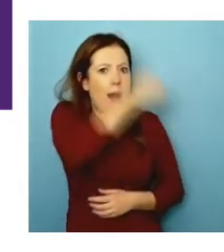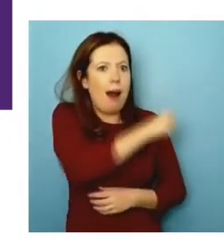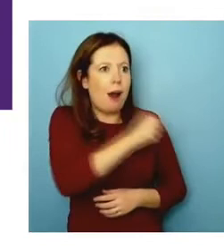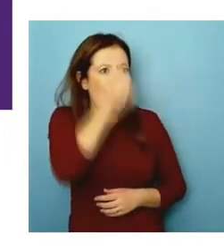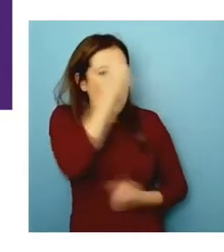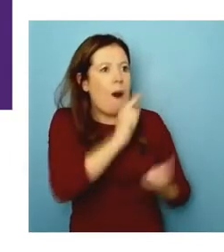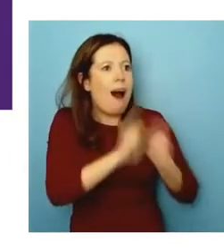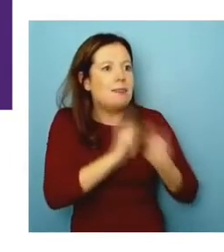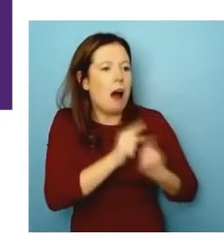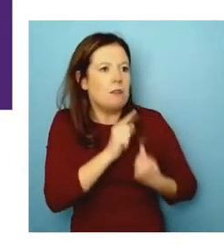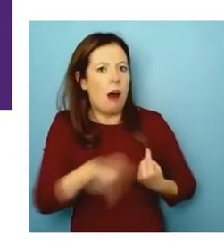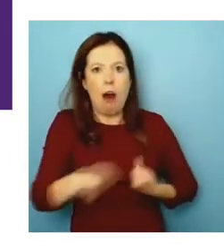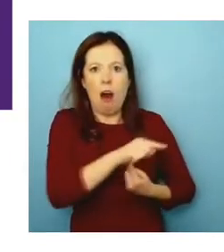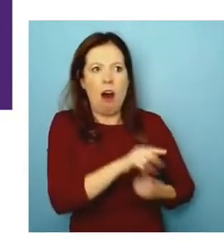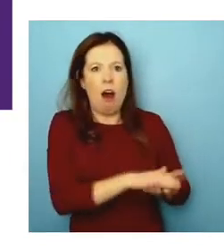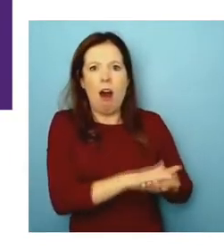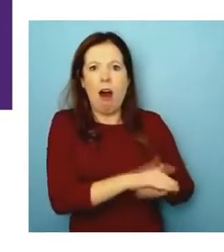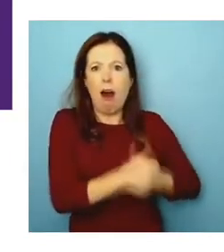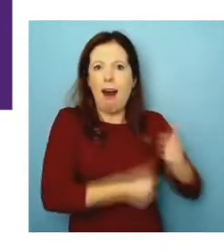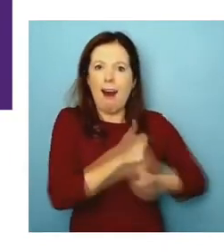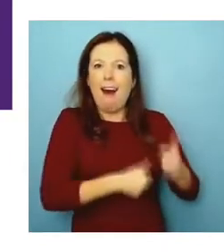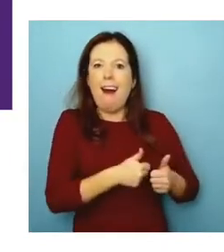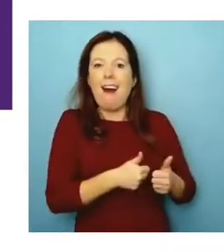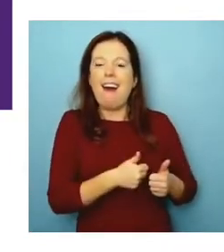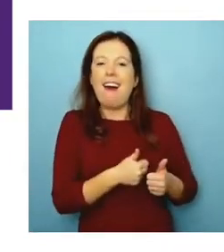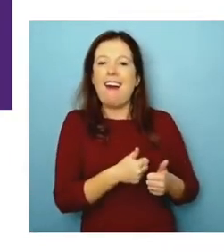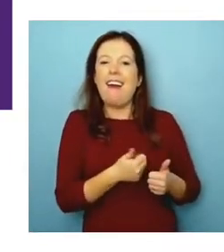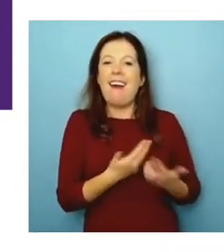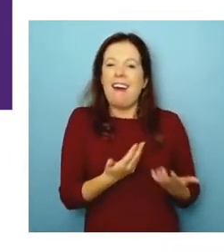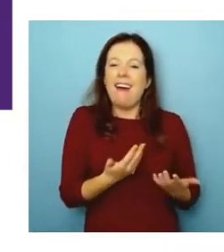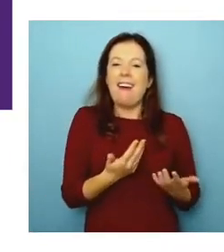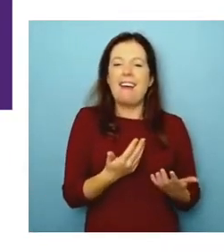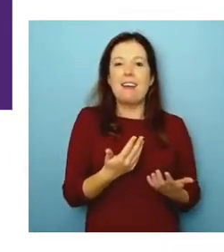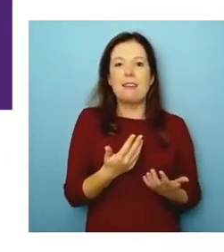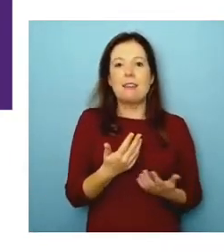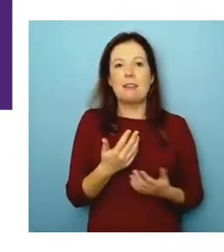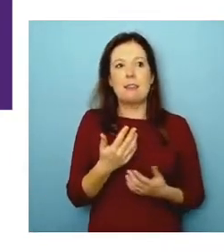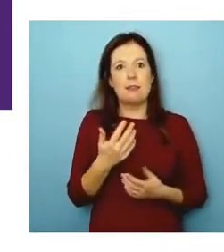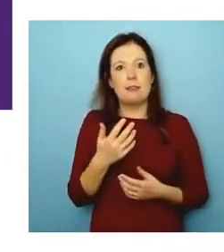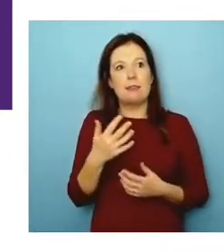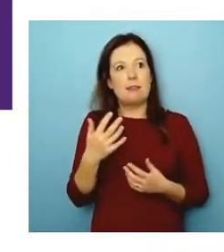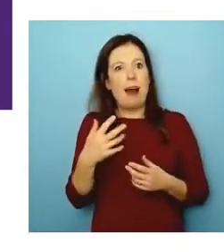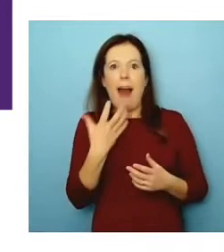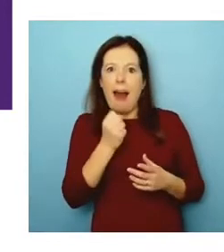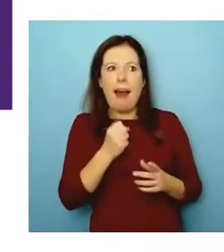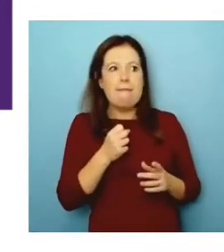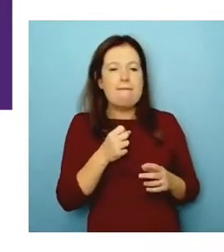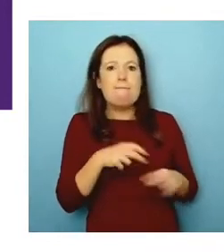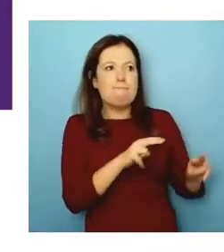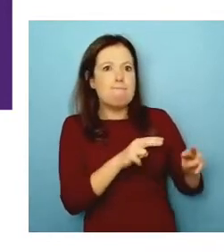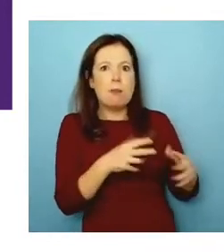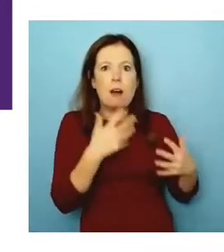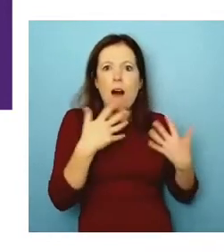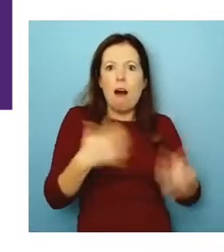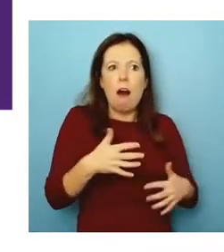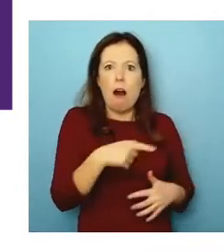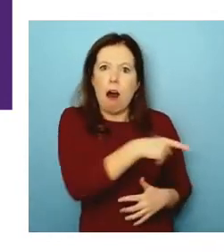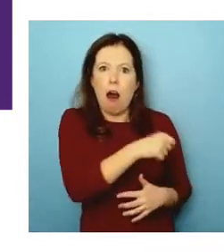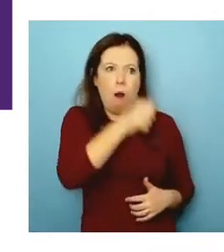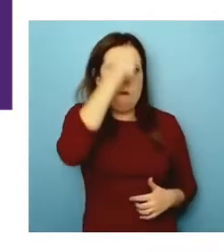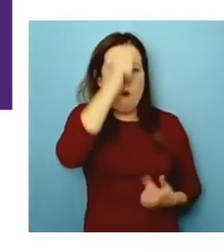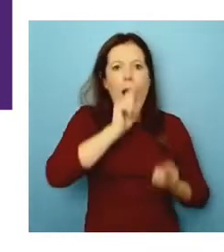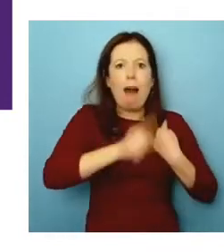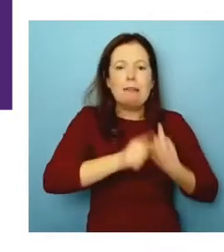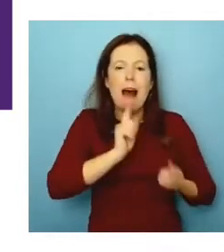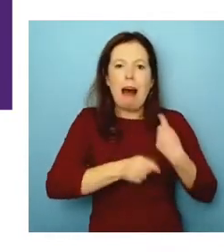way more valuable for her than the fact that she was best. But the consequence of the fact that the rest of the class looked at her going, wow, she knows all this stuff, you know,